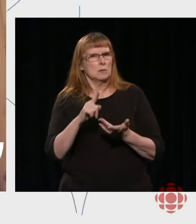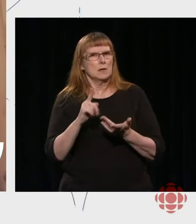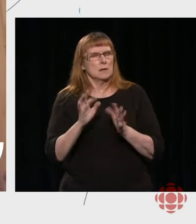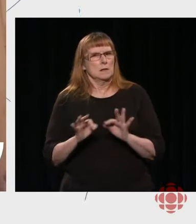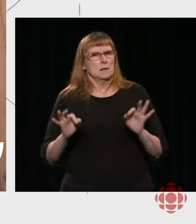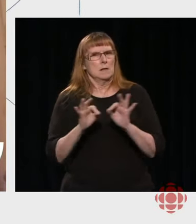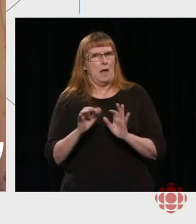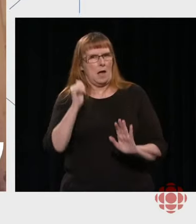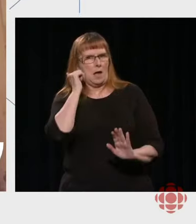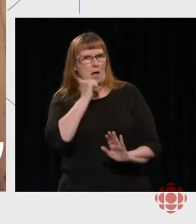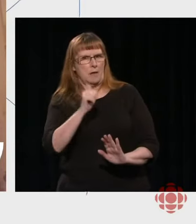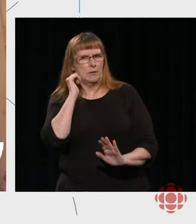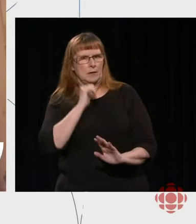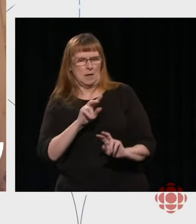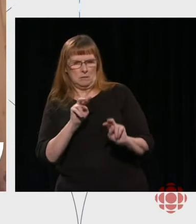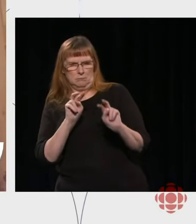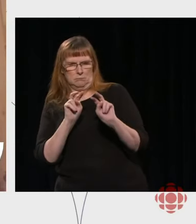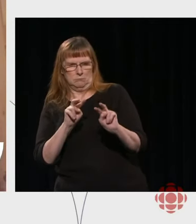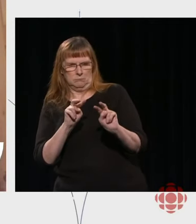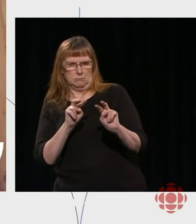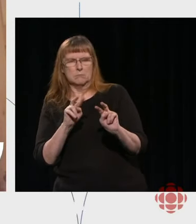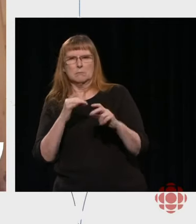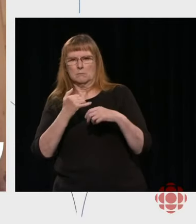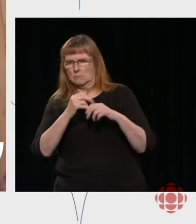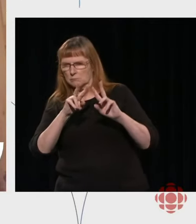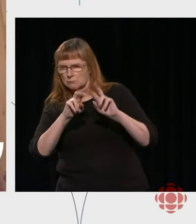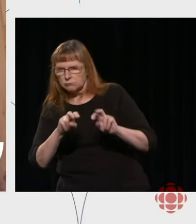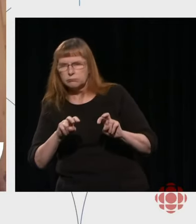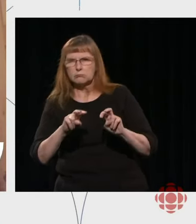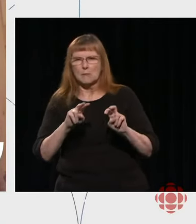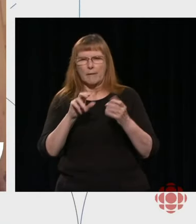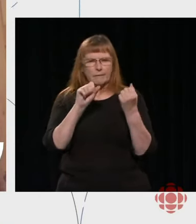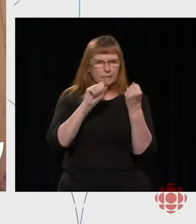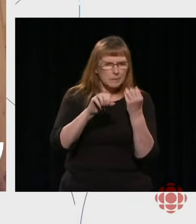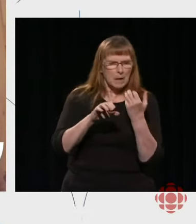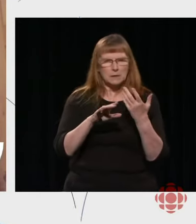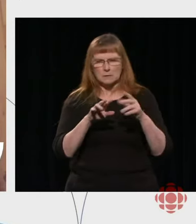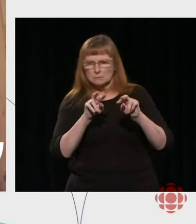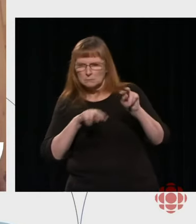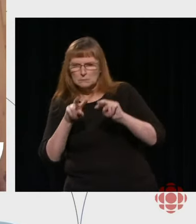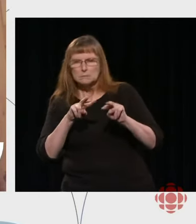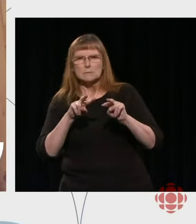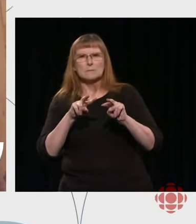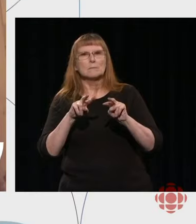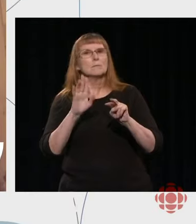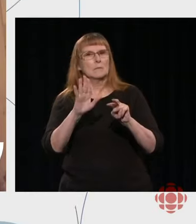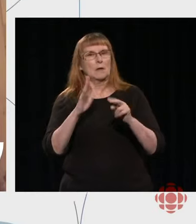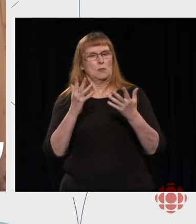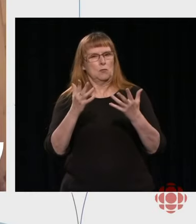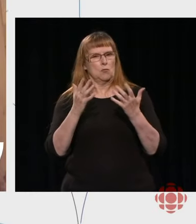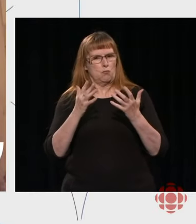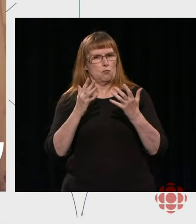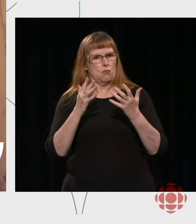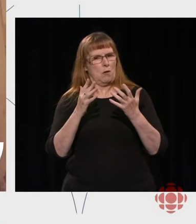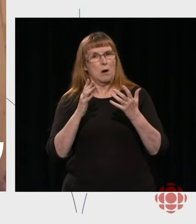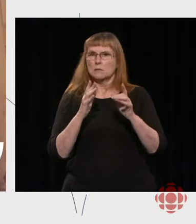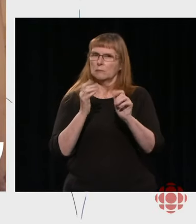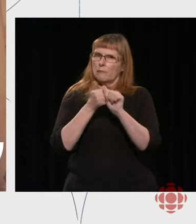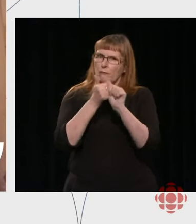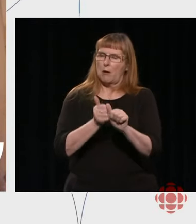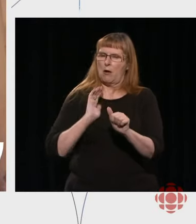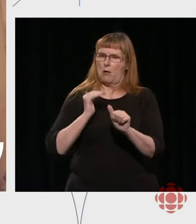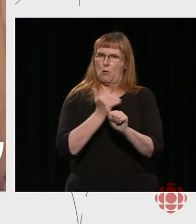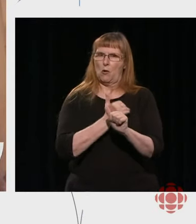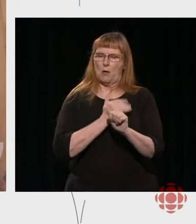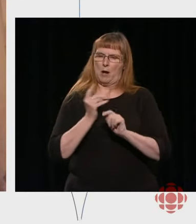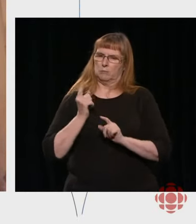are assessing the work that that show does and being sure that it is first and foremost living up to our journalistic standards. That it is